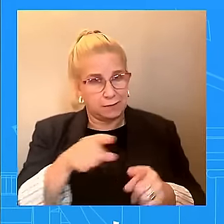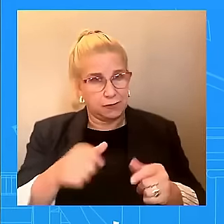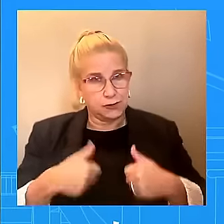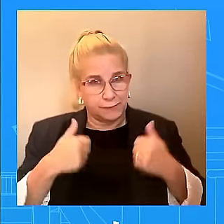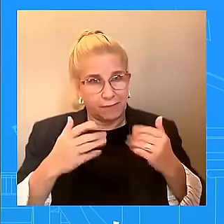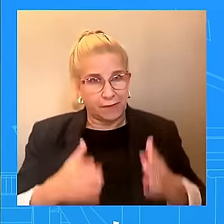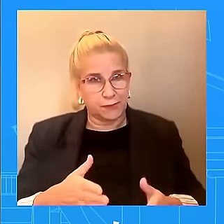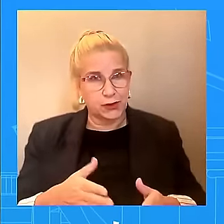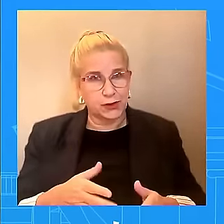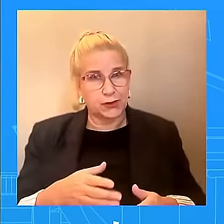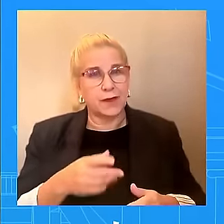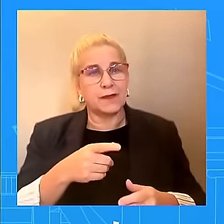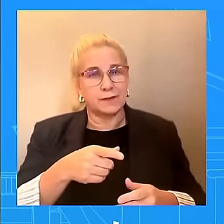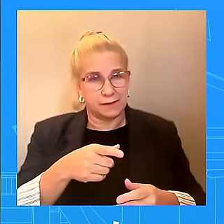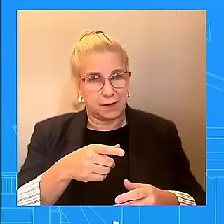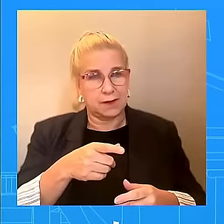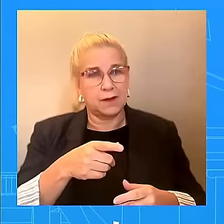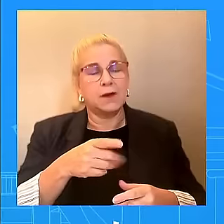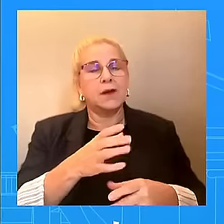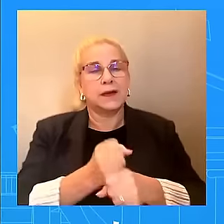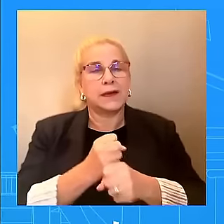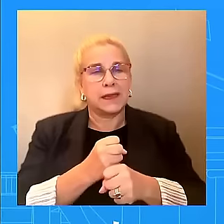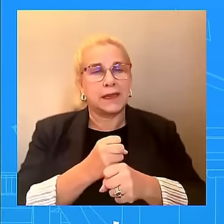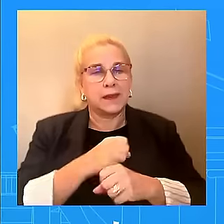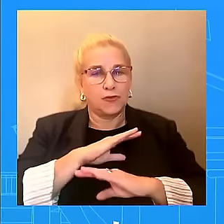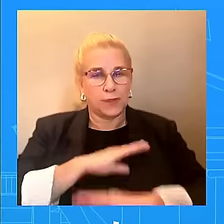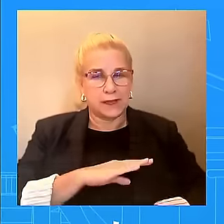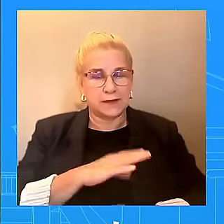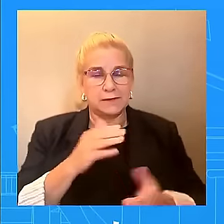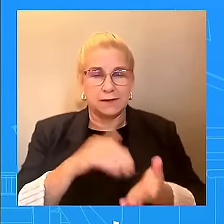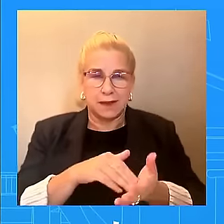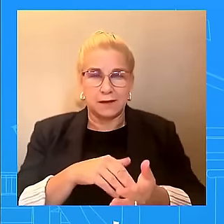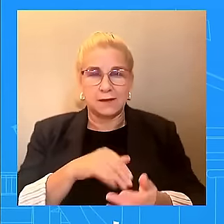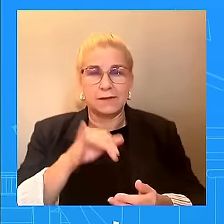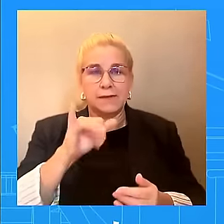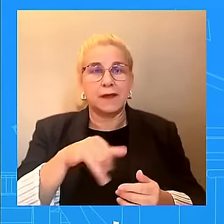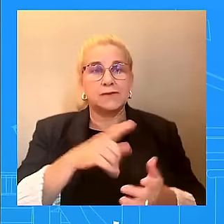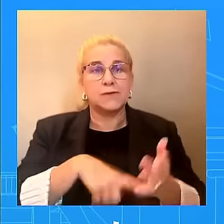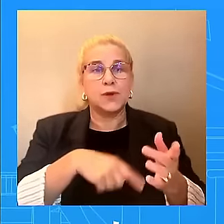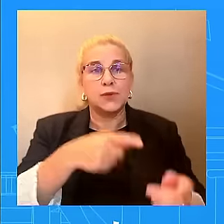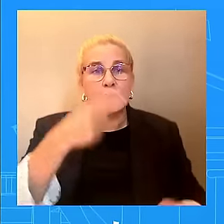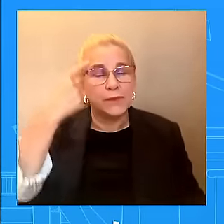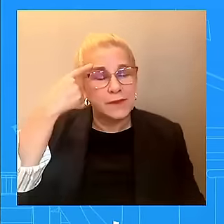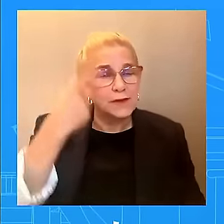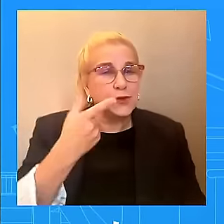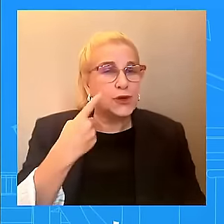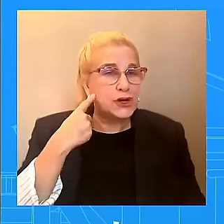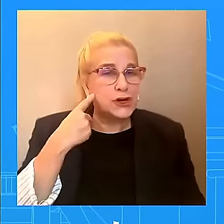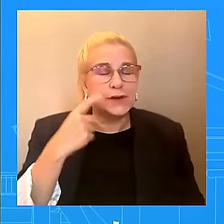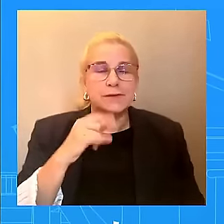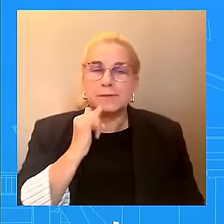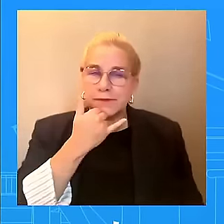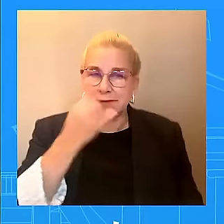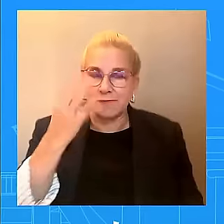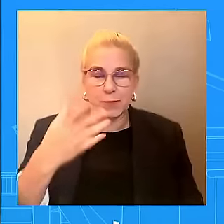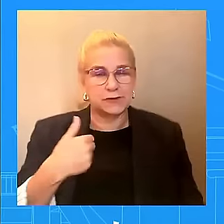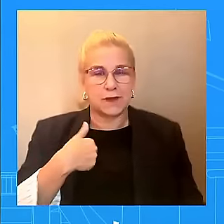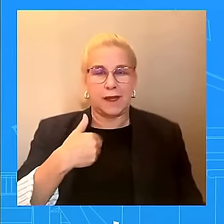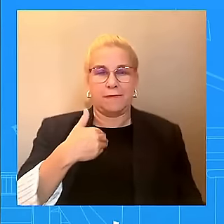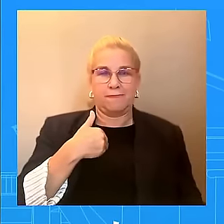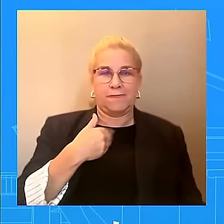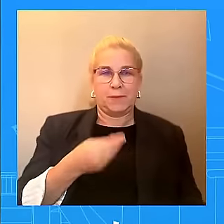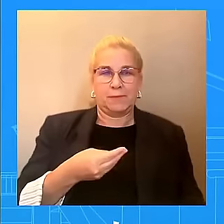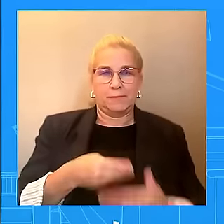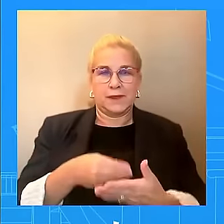misinformation. I actually said we have the money available to help survivors of Hurricane Helene